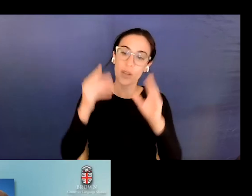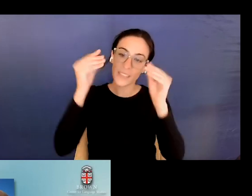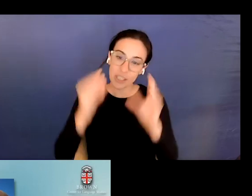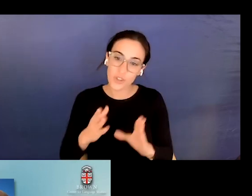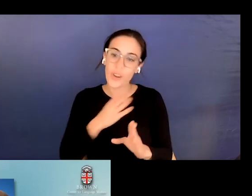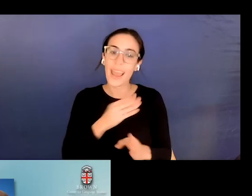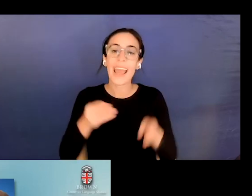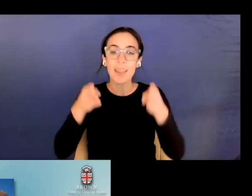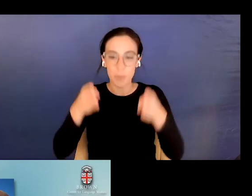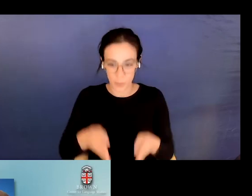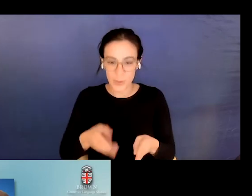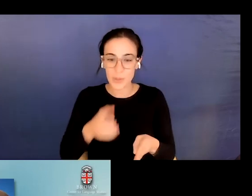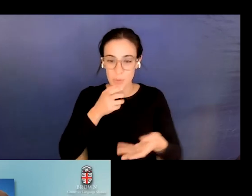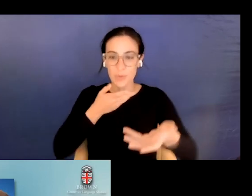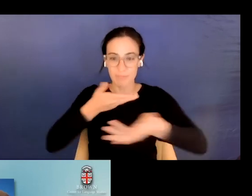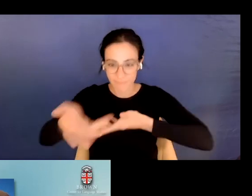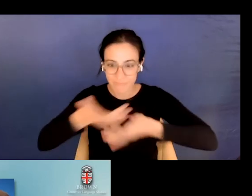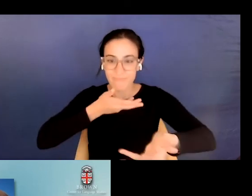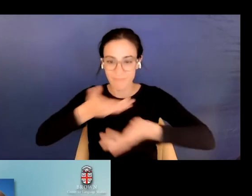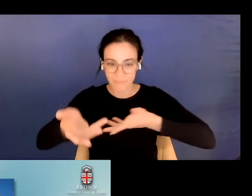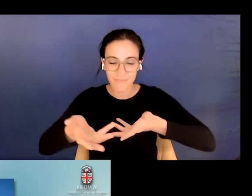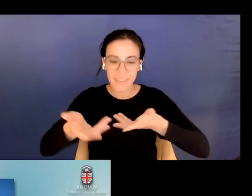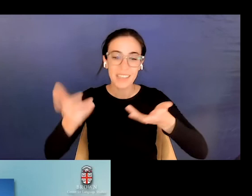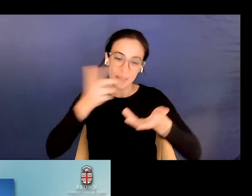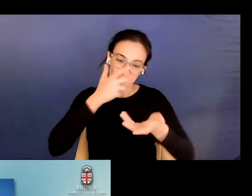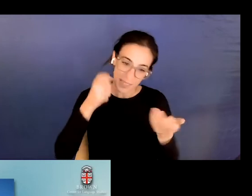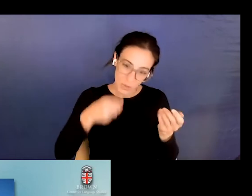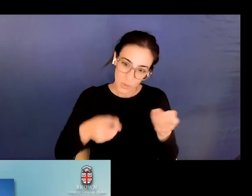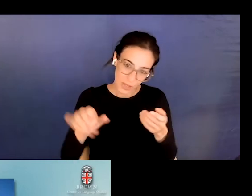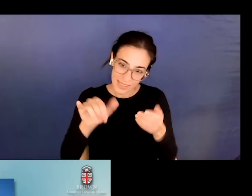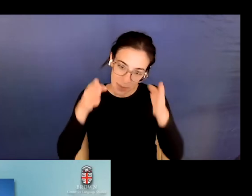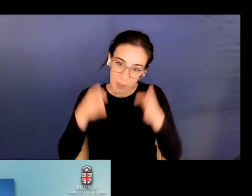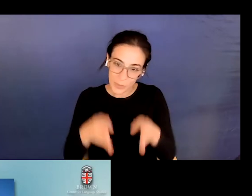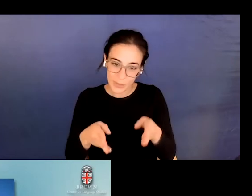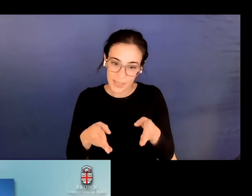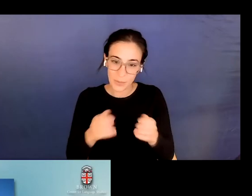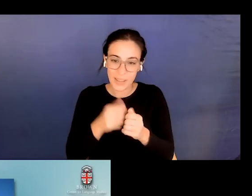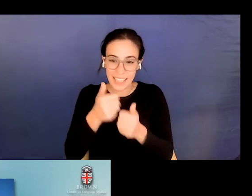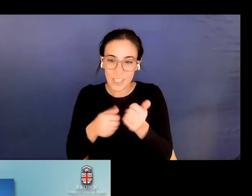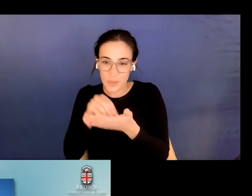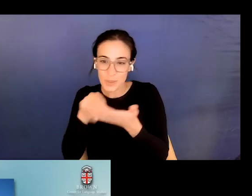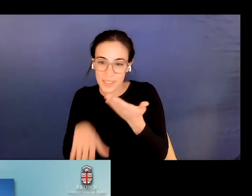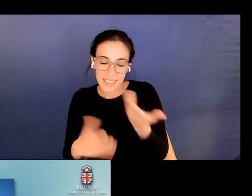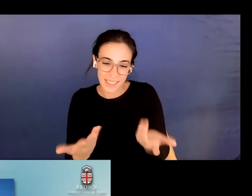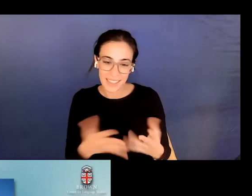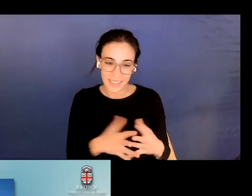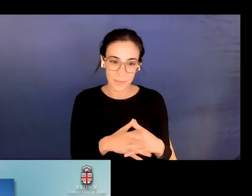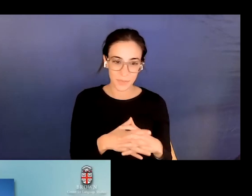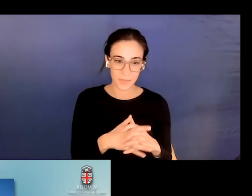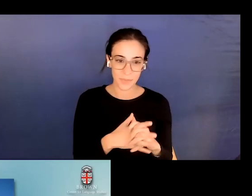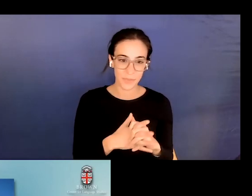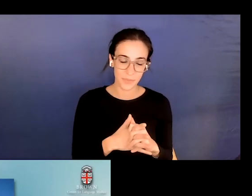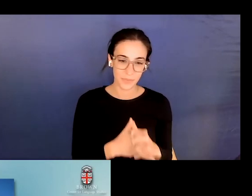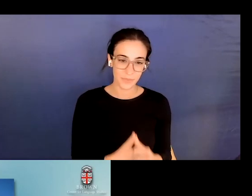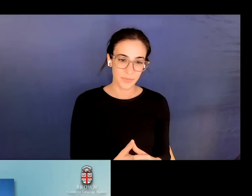and the test taker, the scorer and all these things, because you're the same person as opposed to standardized tests where you don't have that